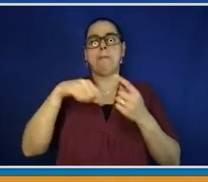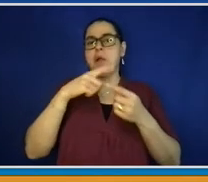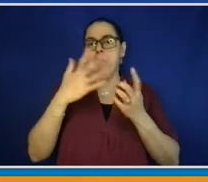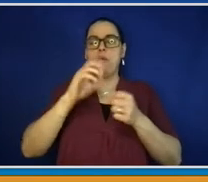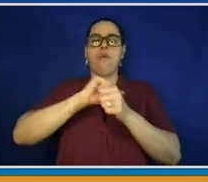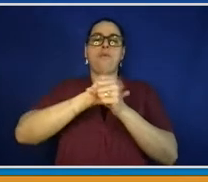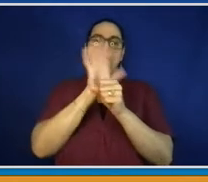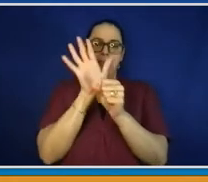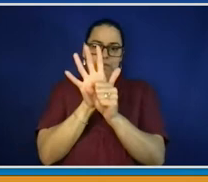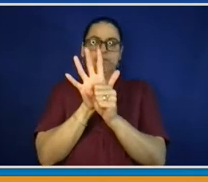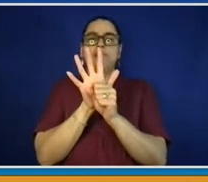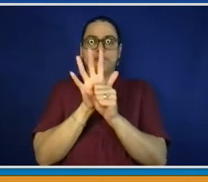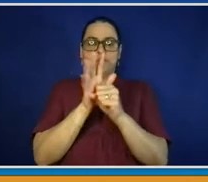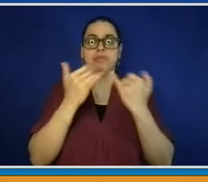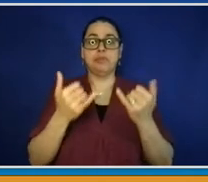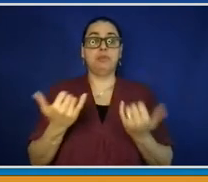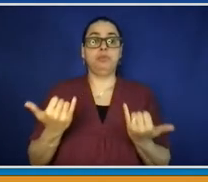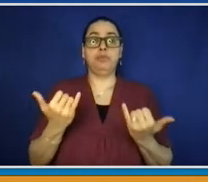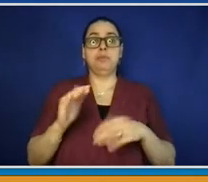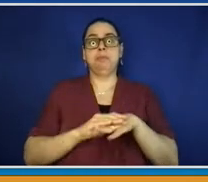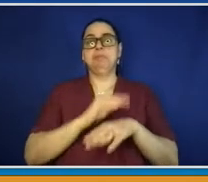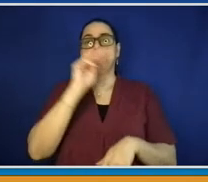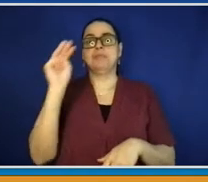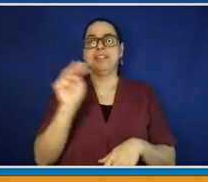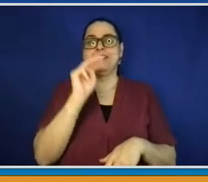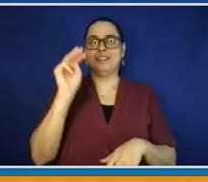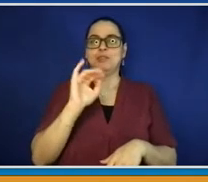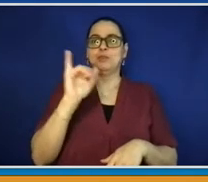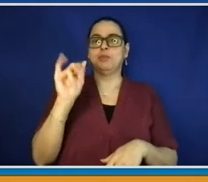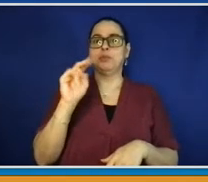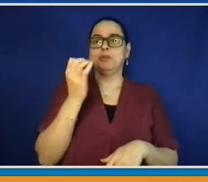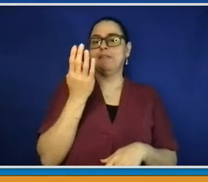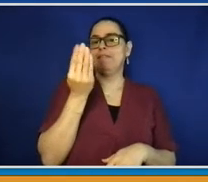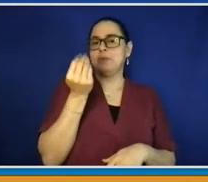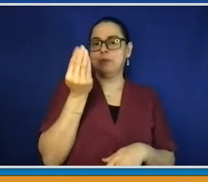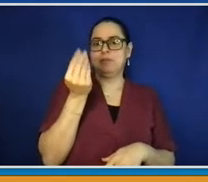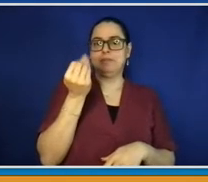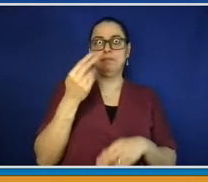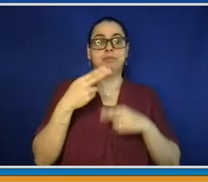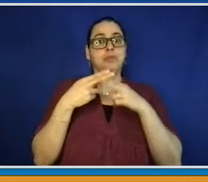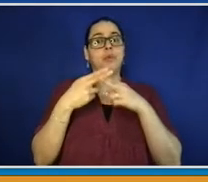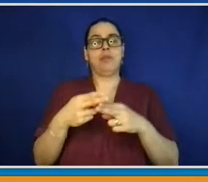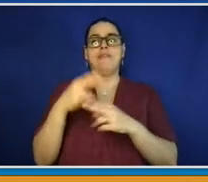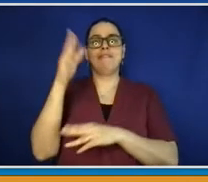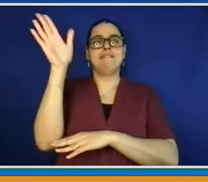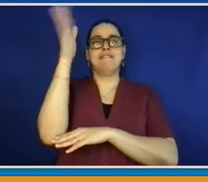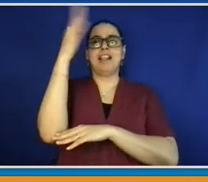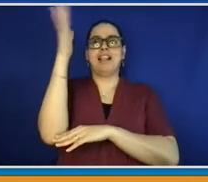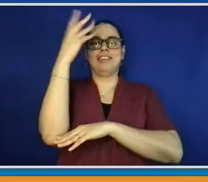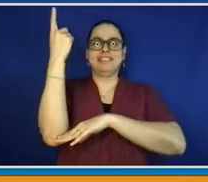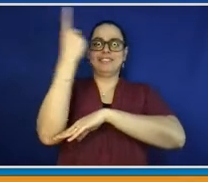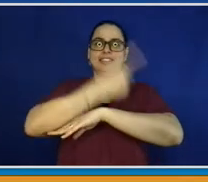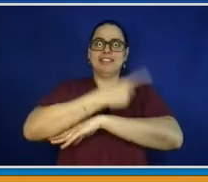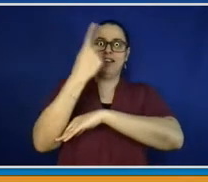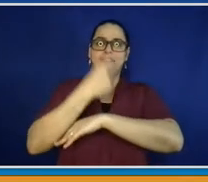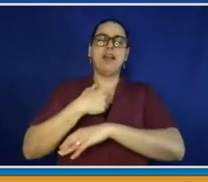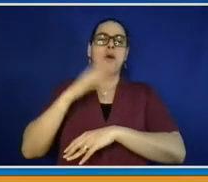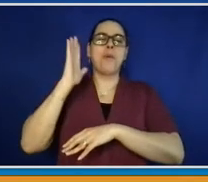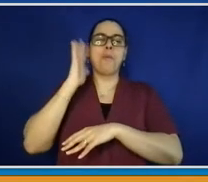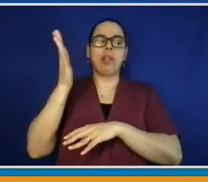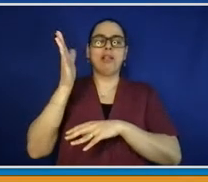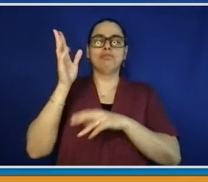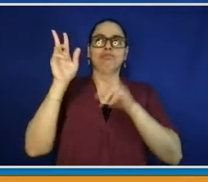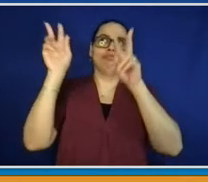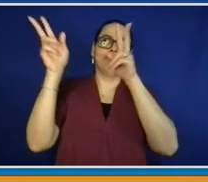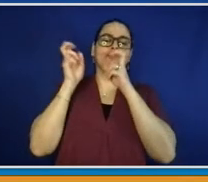14th, it's Flag Day, we're going to recognize that as we close out our report, but just to remind everybody that we are now bringing a